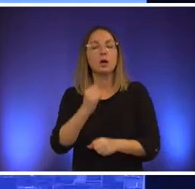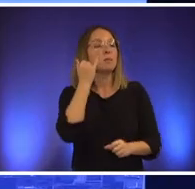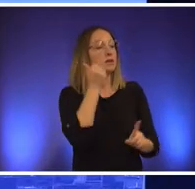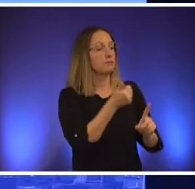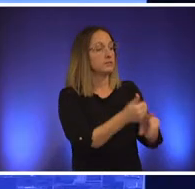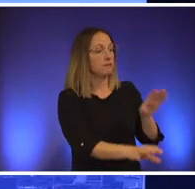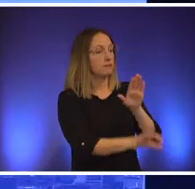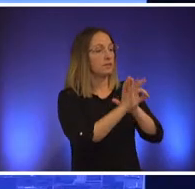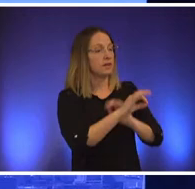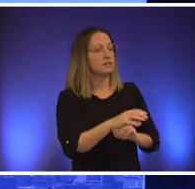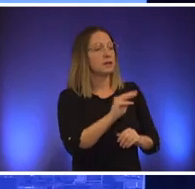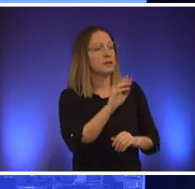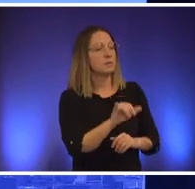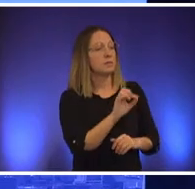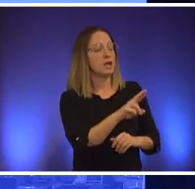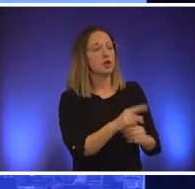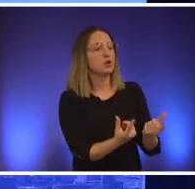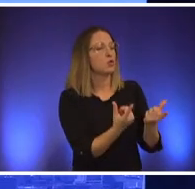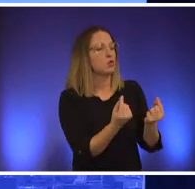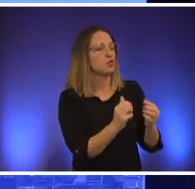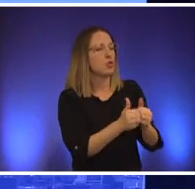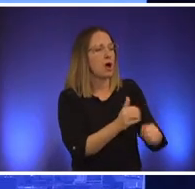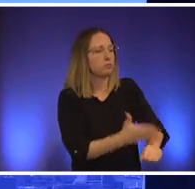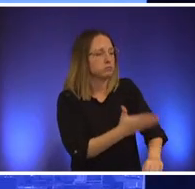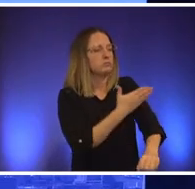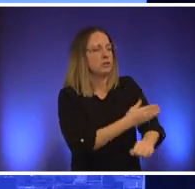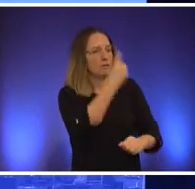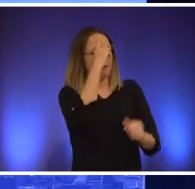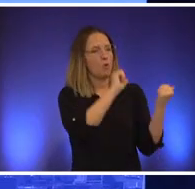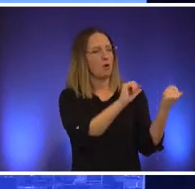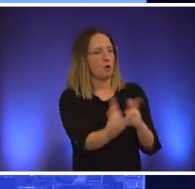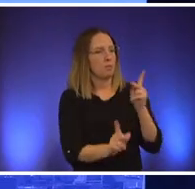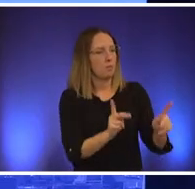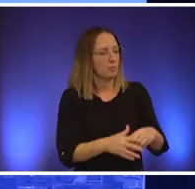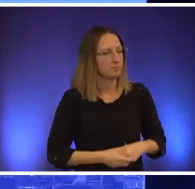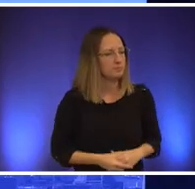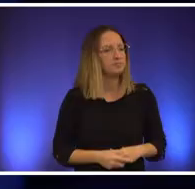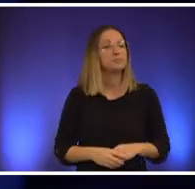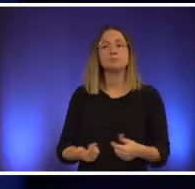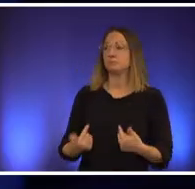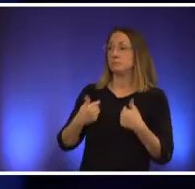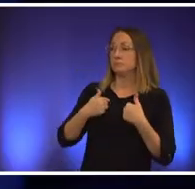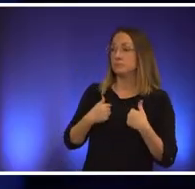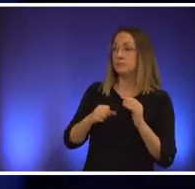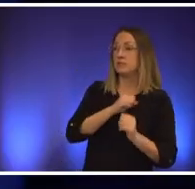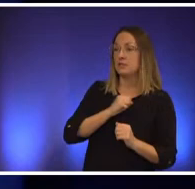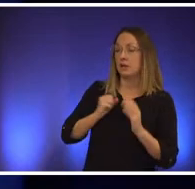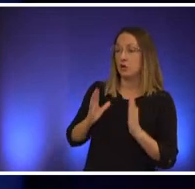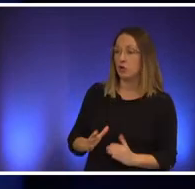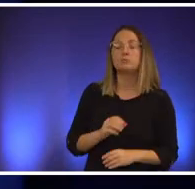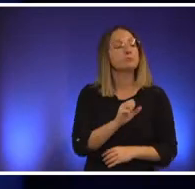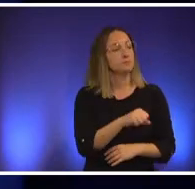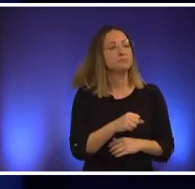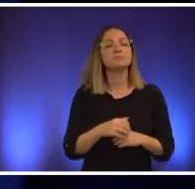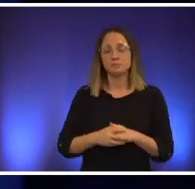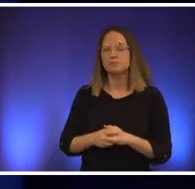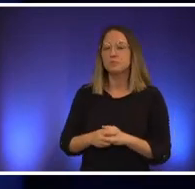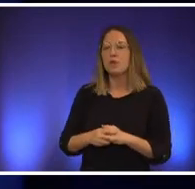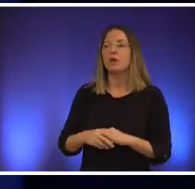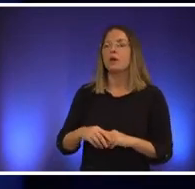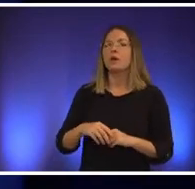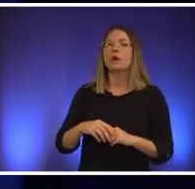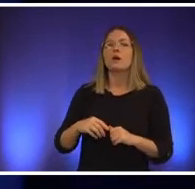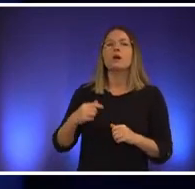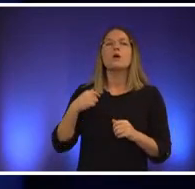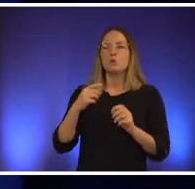everyone me first yes well there are a couple things that we need to we need to address um and i mentioned a couple of them and i think maybe my first